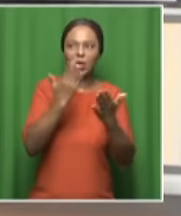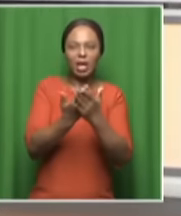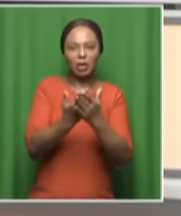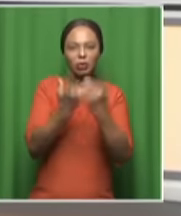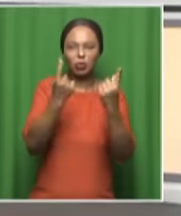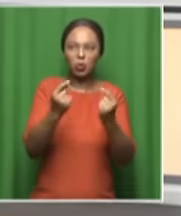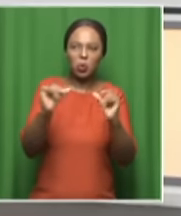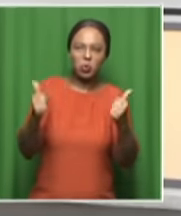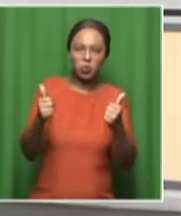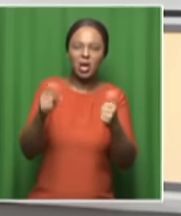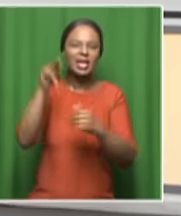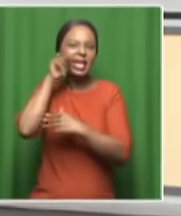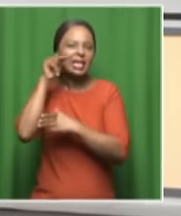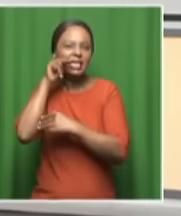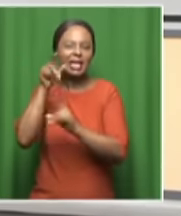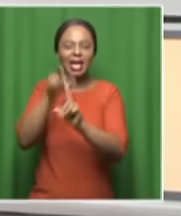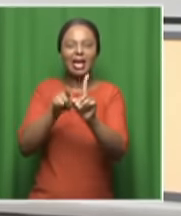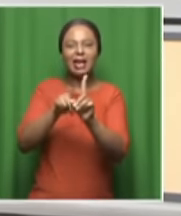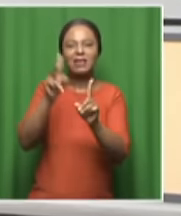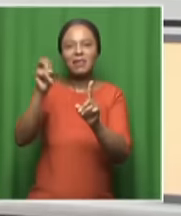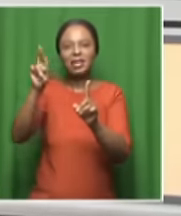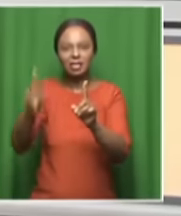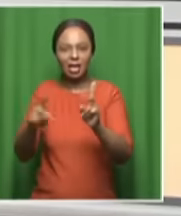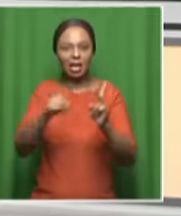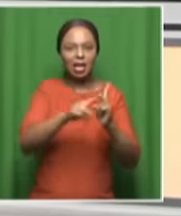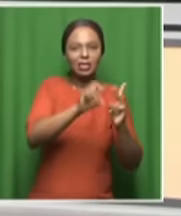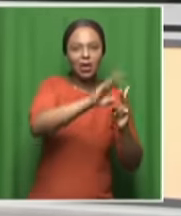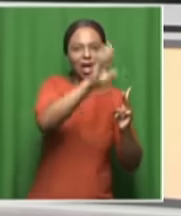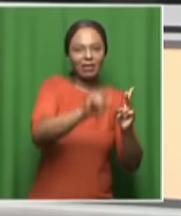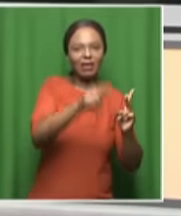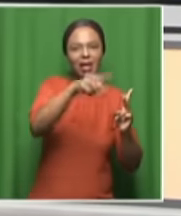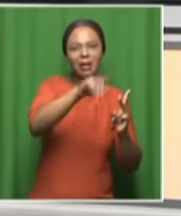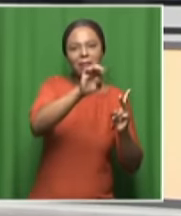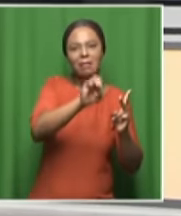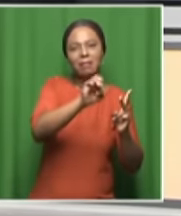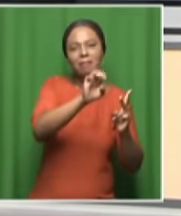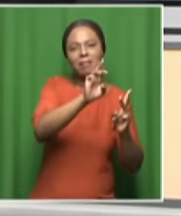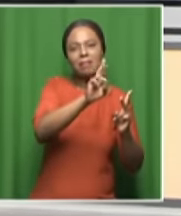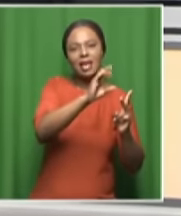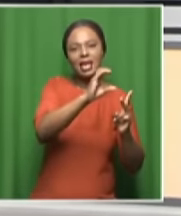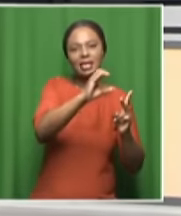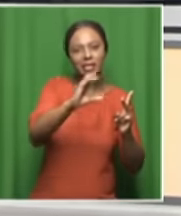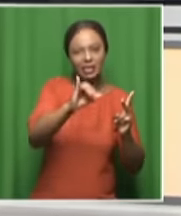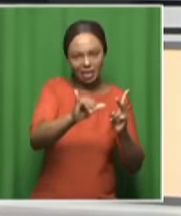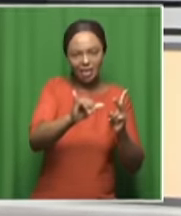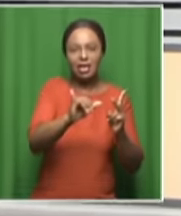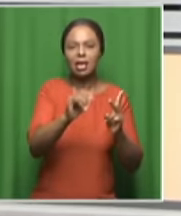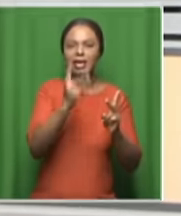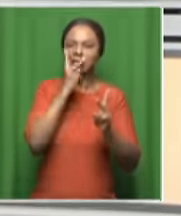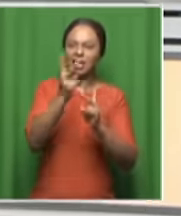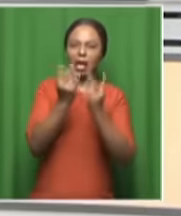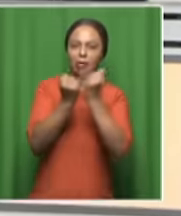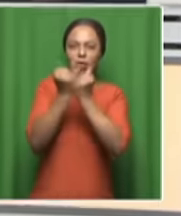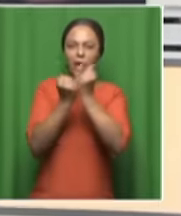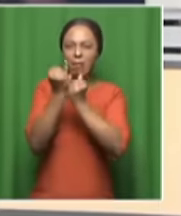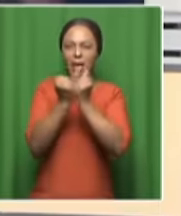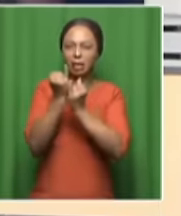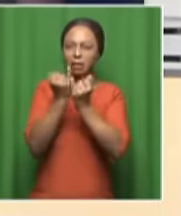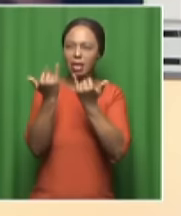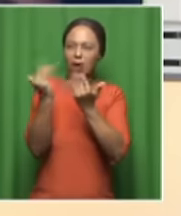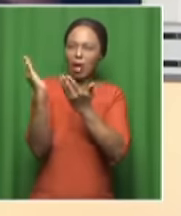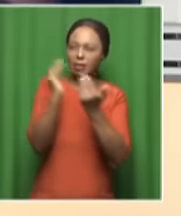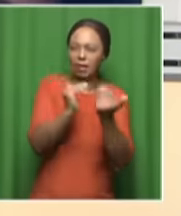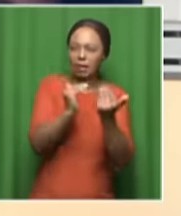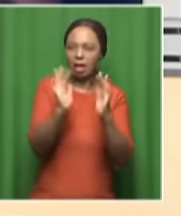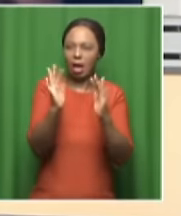Nigeria, Victor Osman, you look at South Africa, Percy Tawo, haven't really shown up to this tournament as expected. What are your thoughts